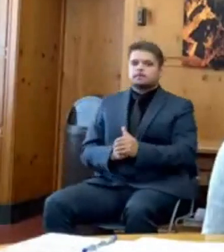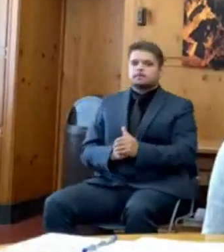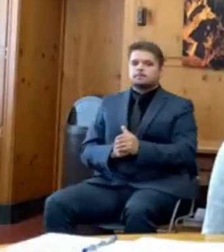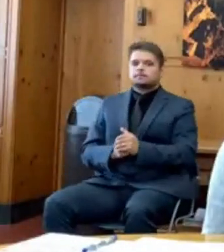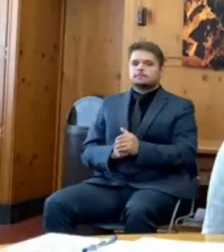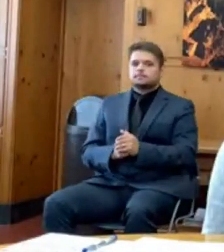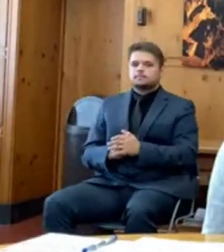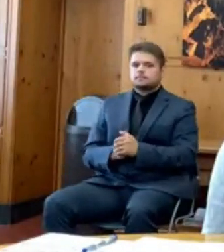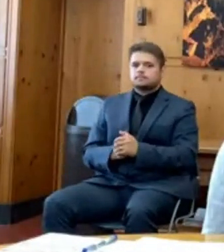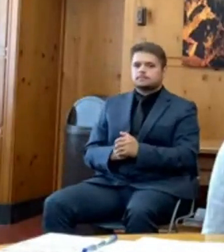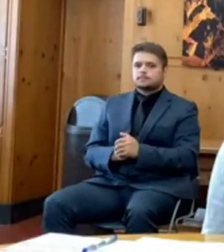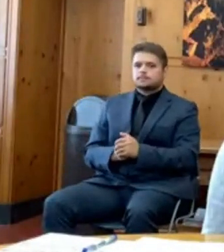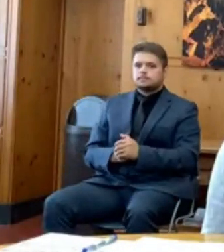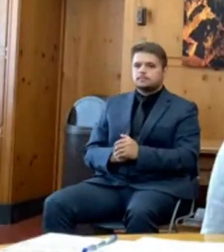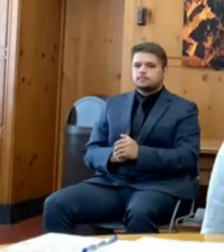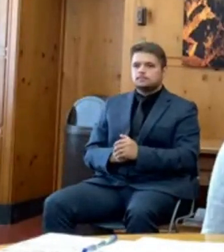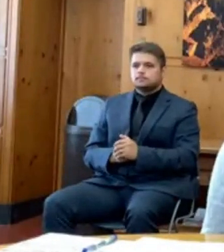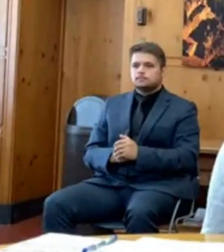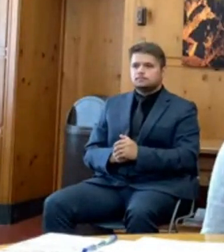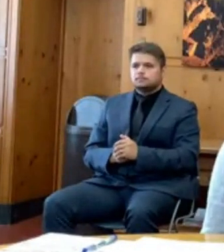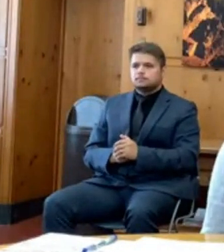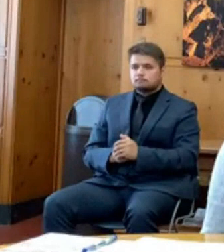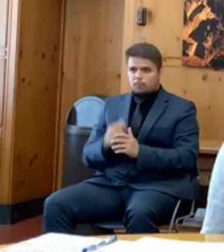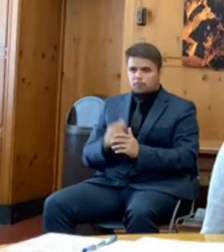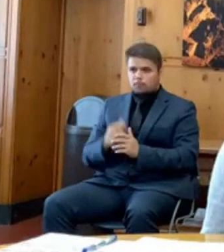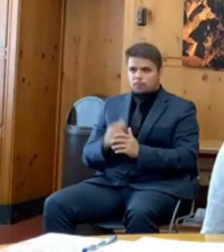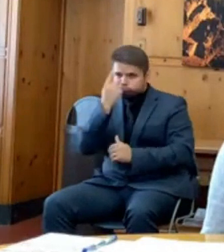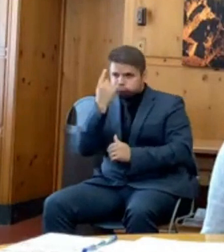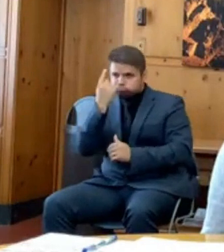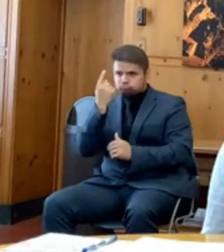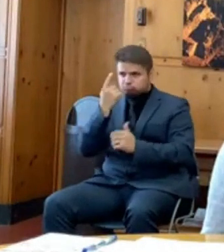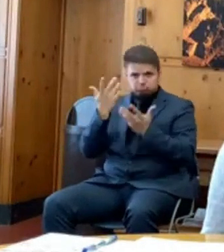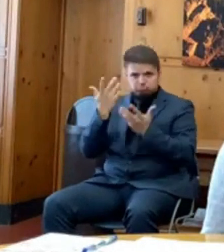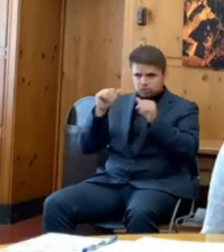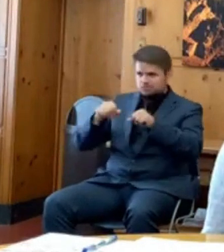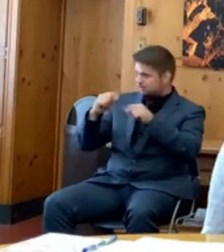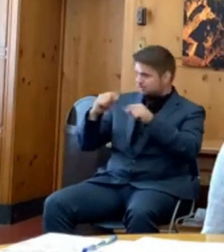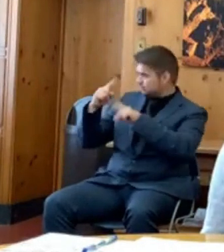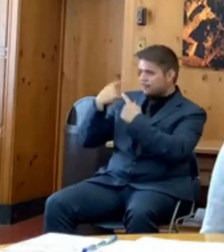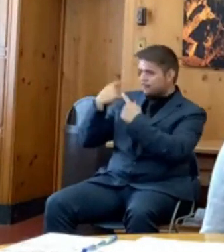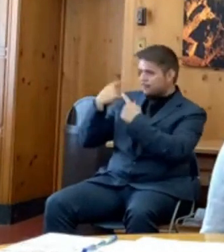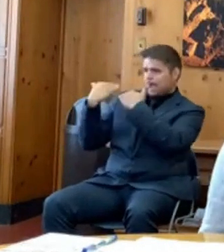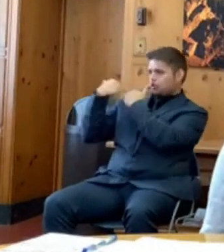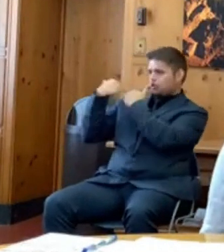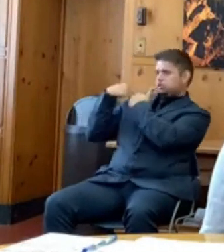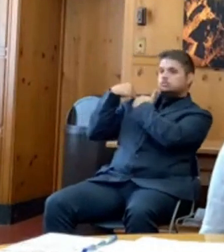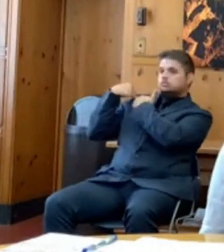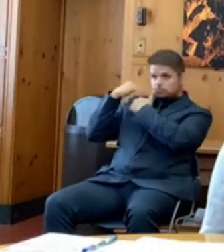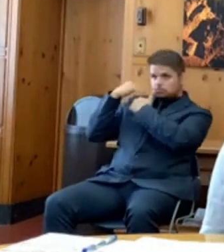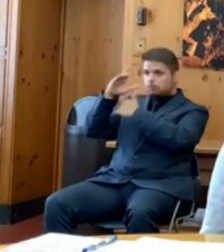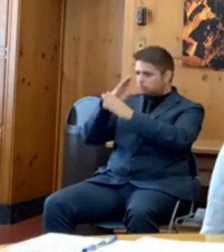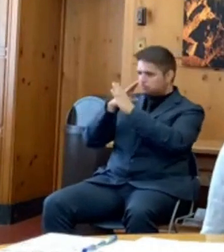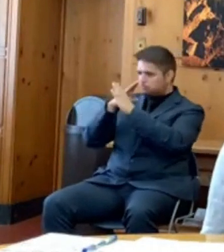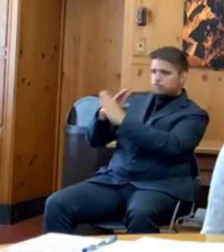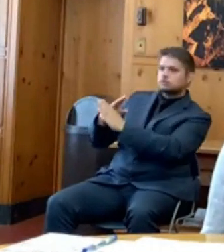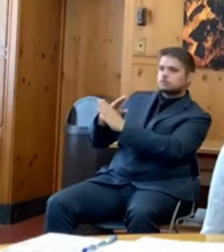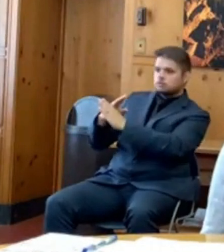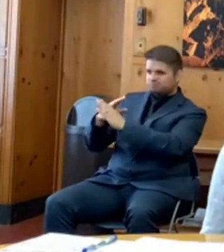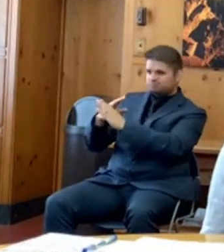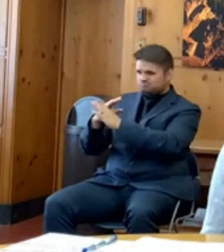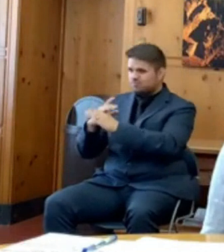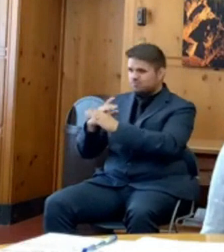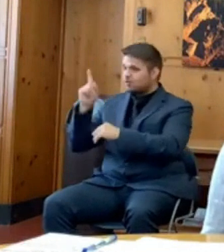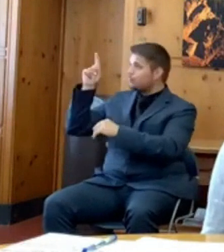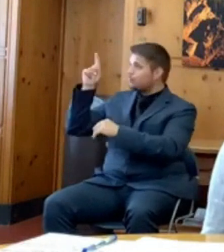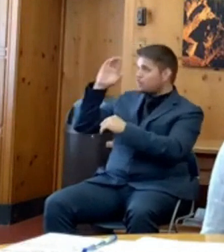What is the status of a potential liability shield that I know you've had a group work on and would it